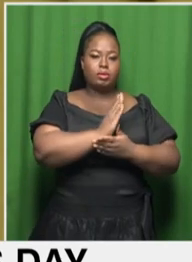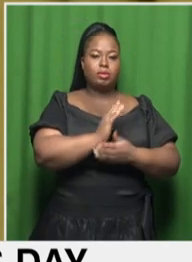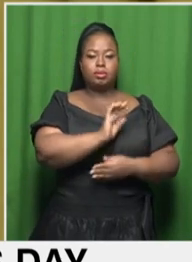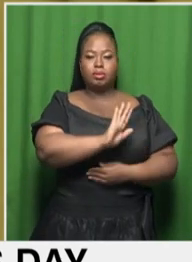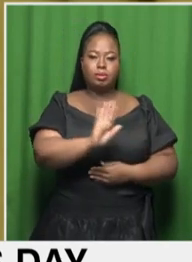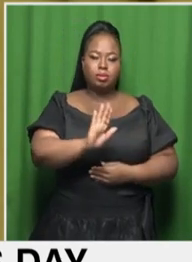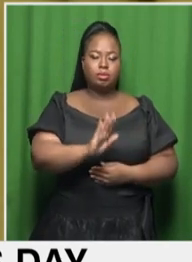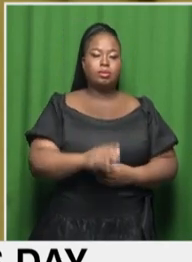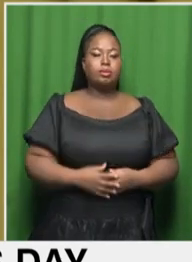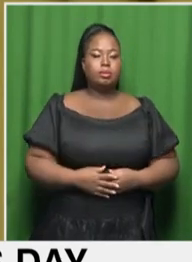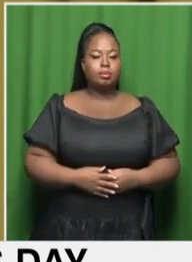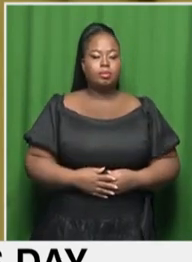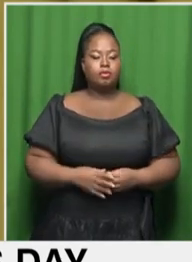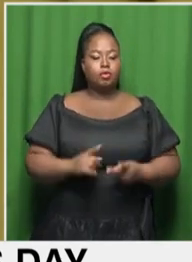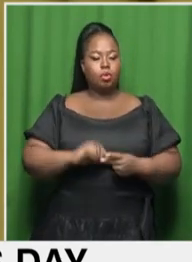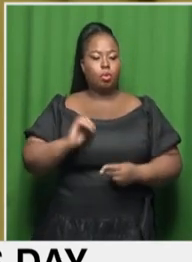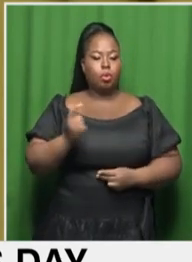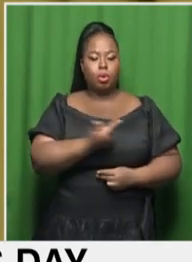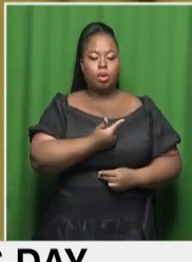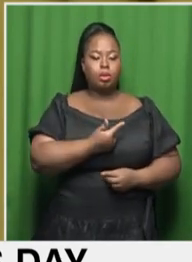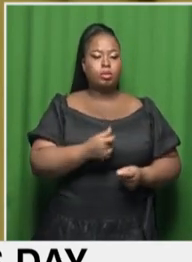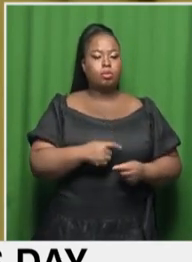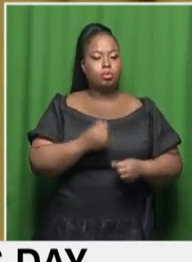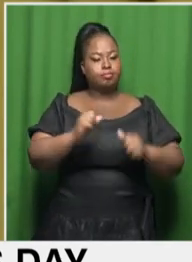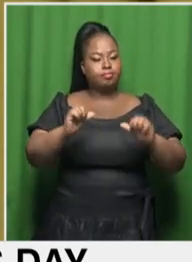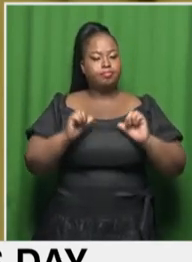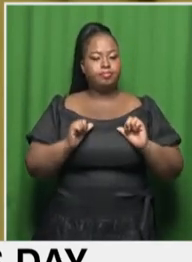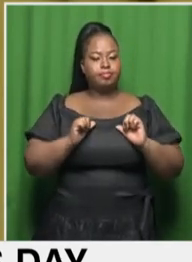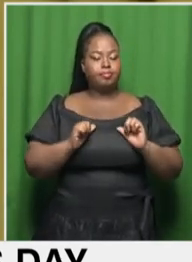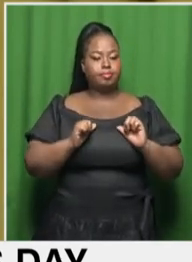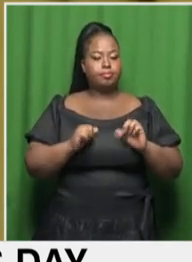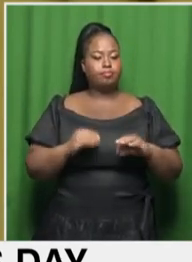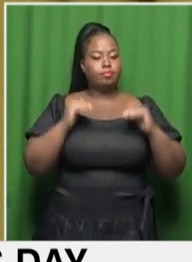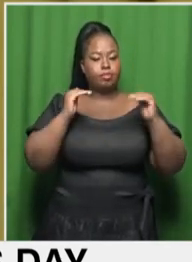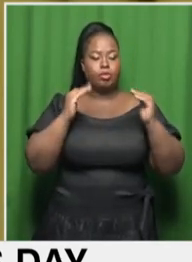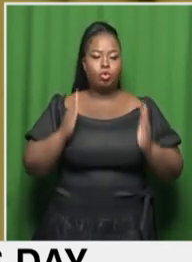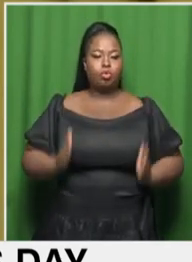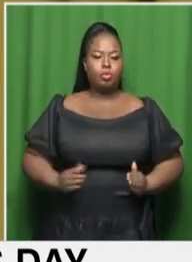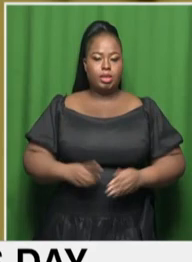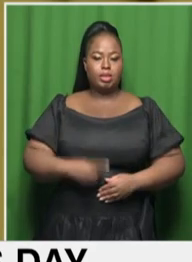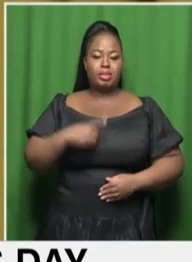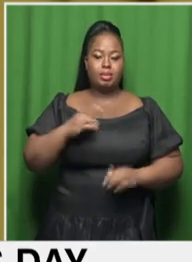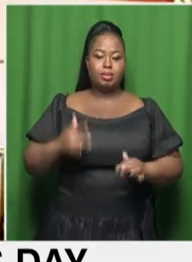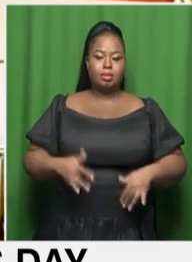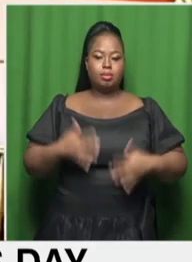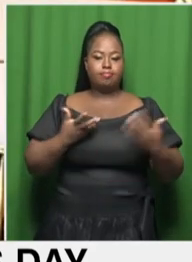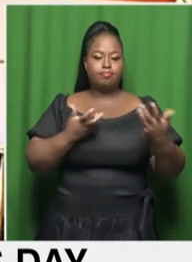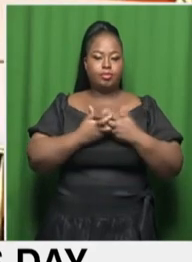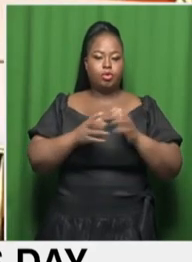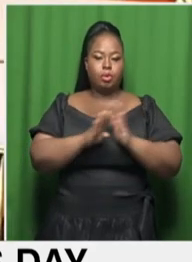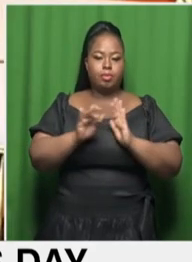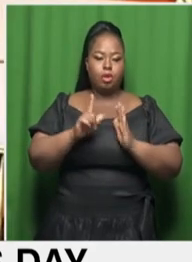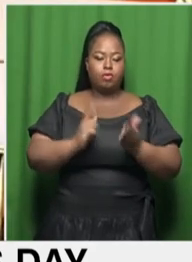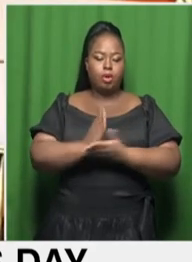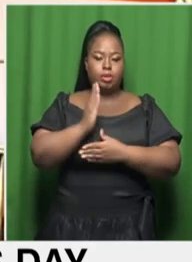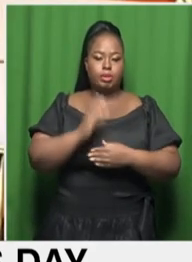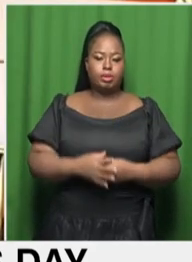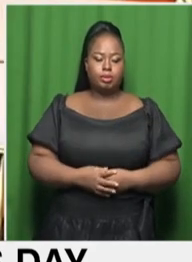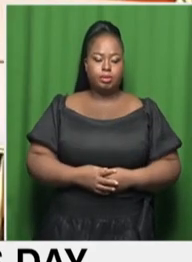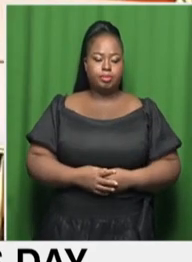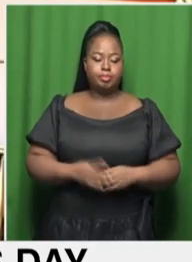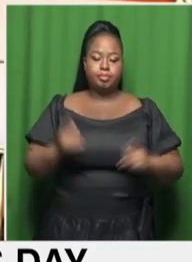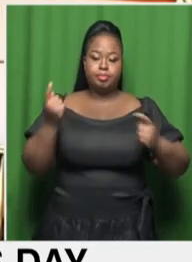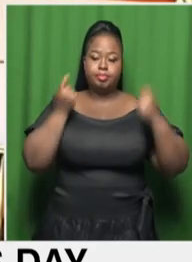for basic human rights for all and restore and uphold human dignity in line with the Bill of Rights. The